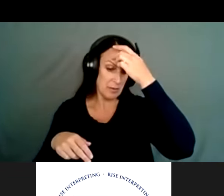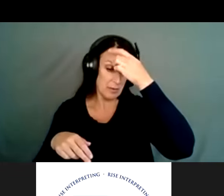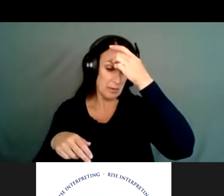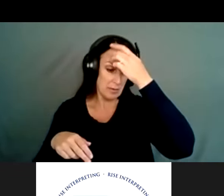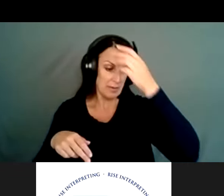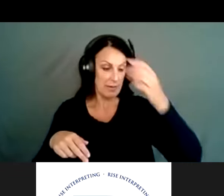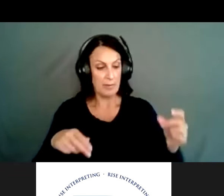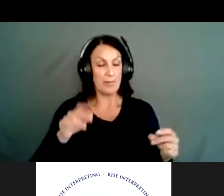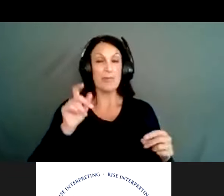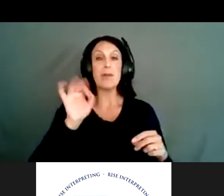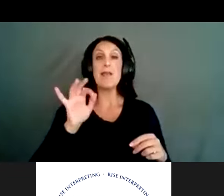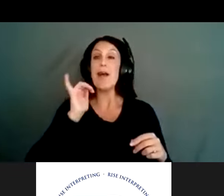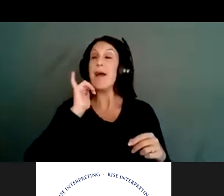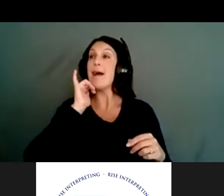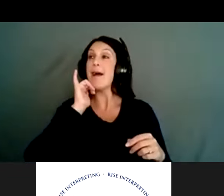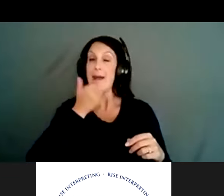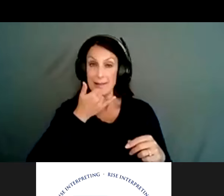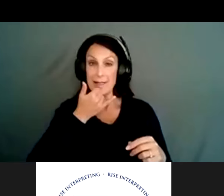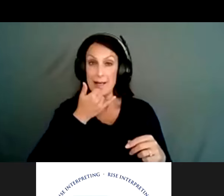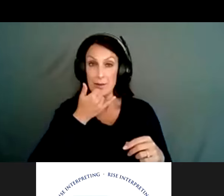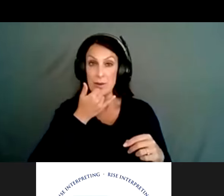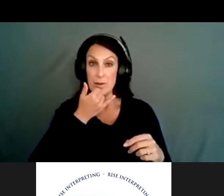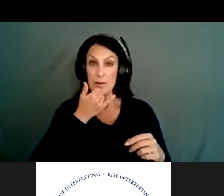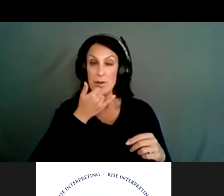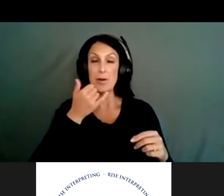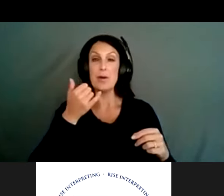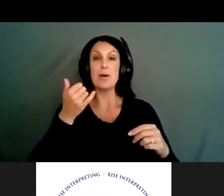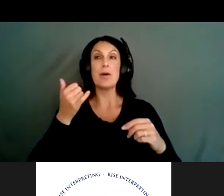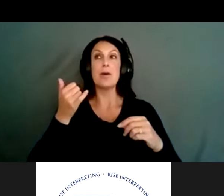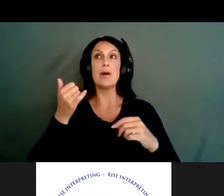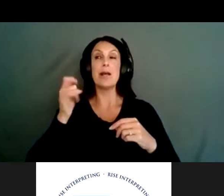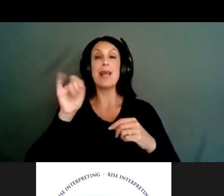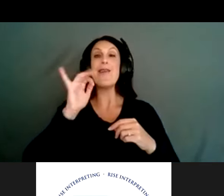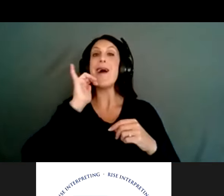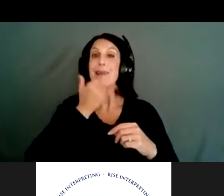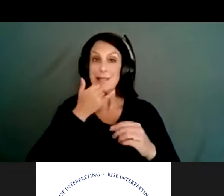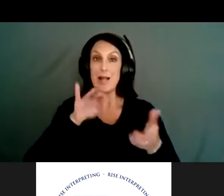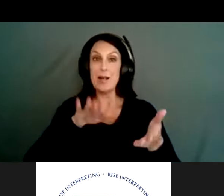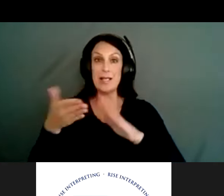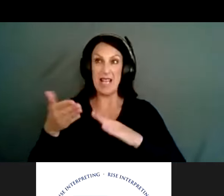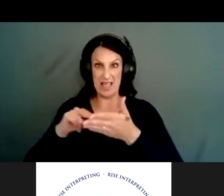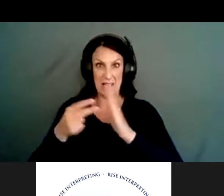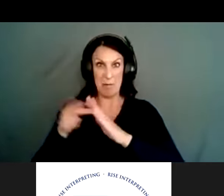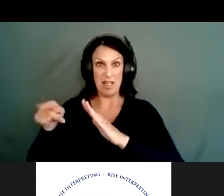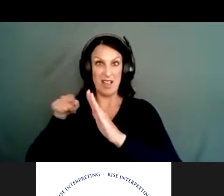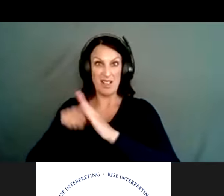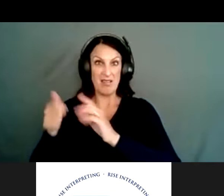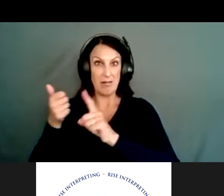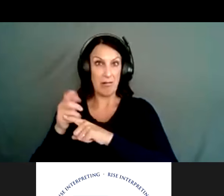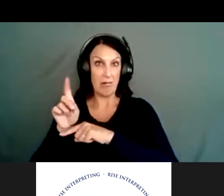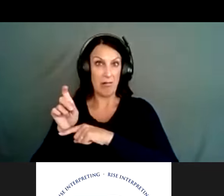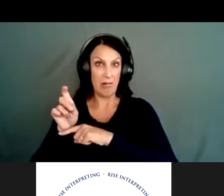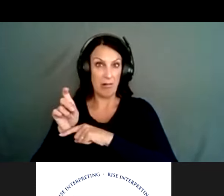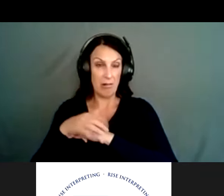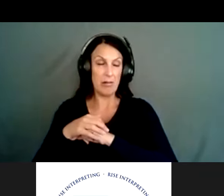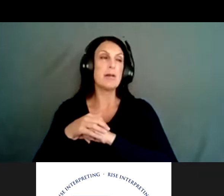Not if they're accidental. They are purely accidental, which does occur. And I'm sorry, I'm not sure the untrained portion of that,